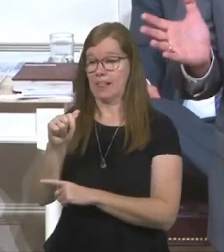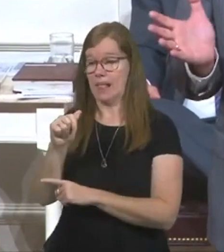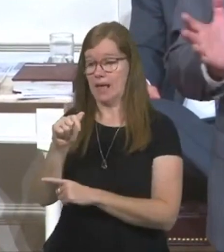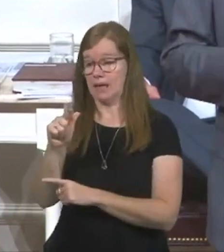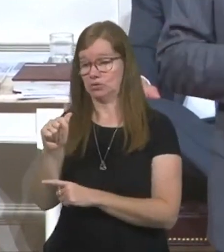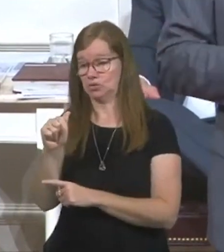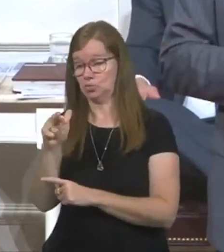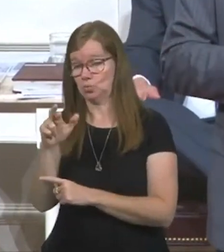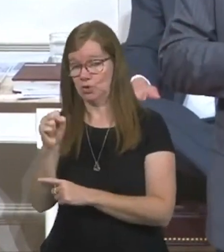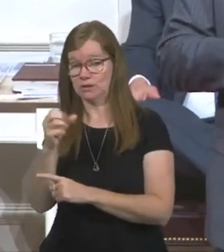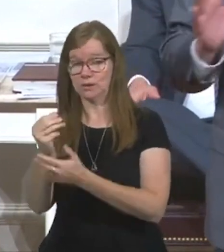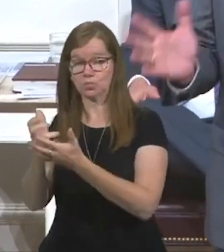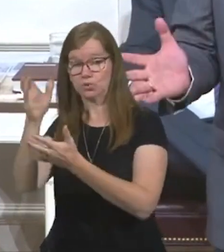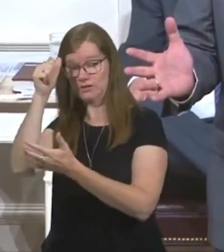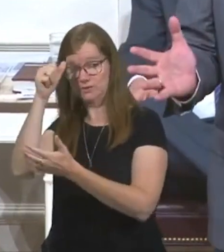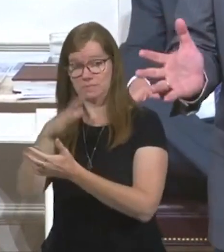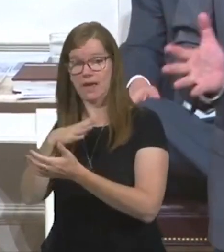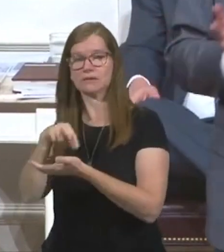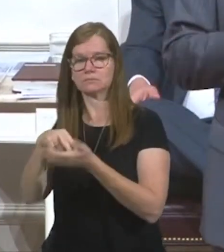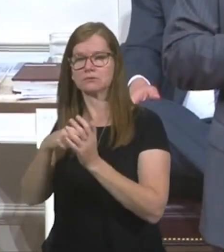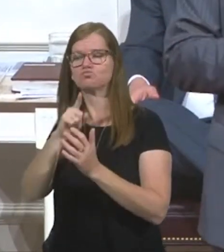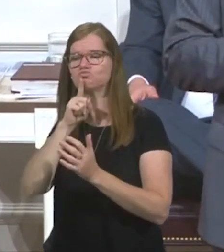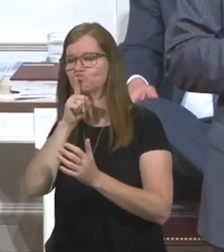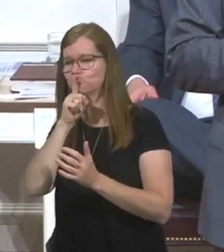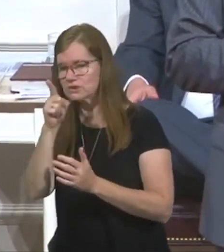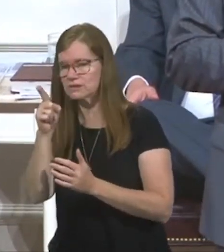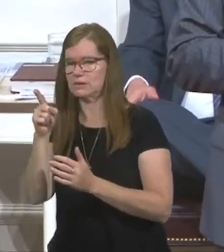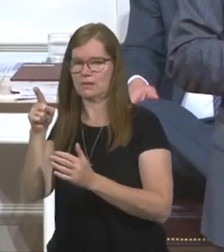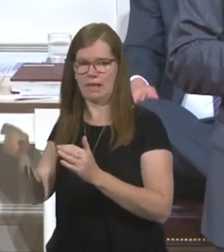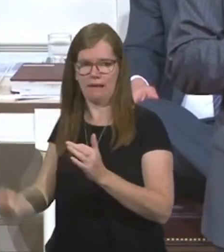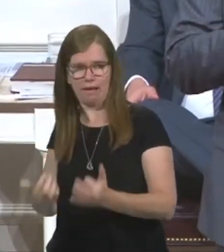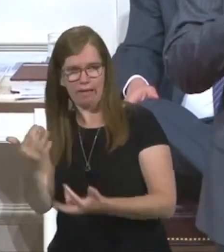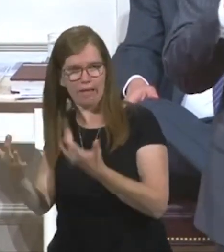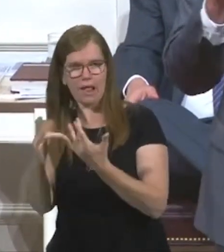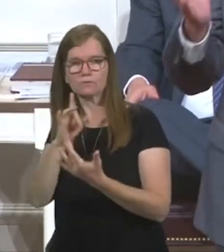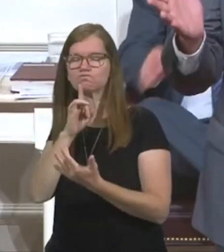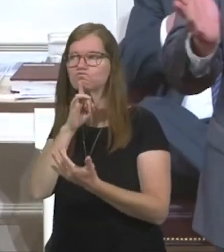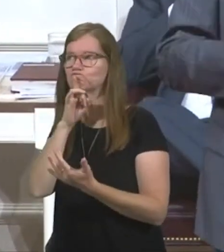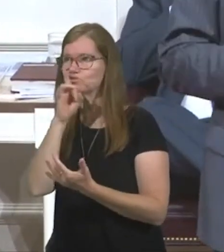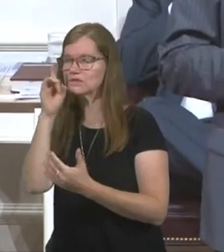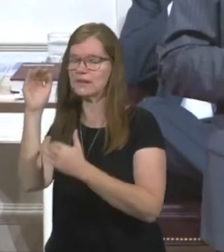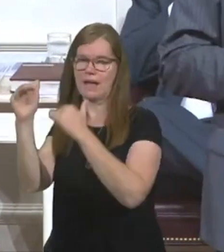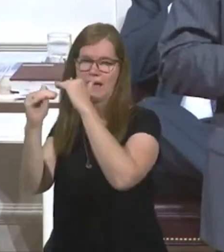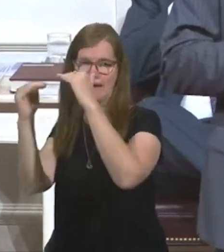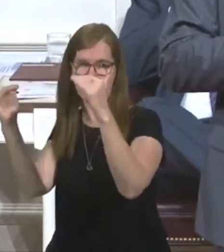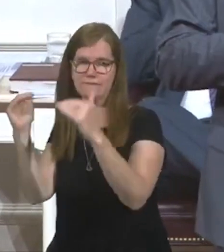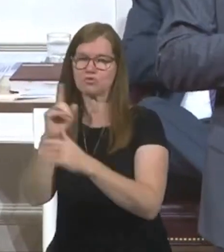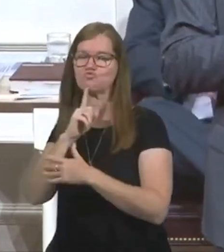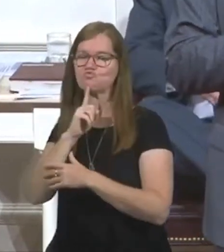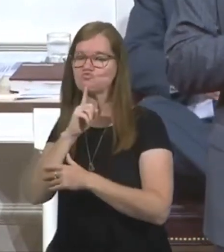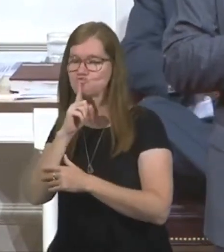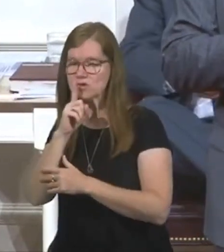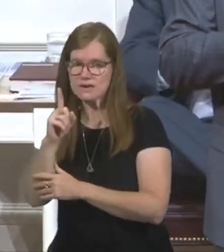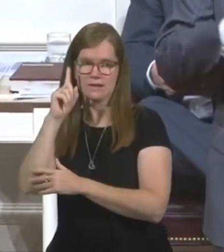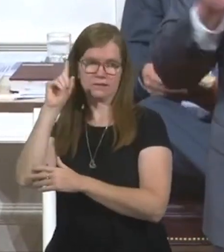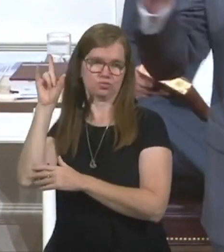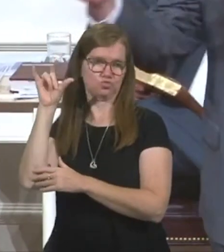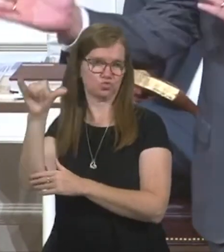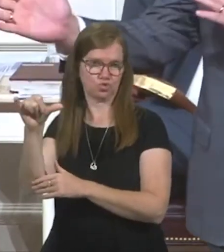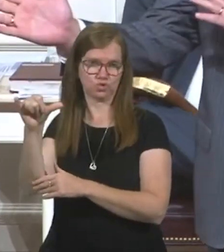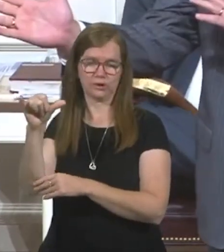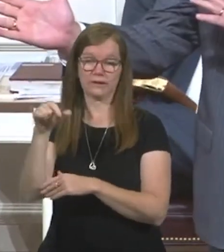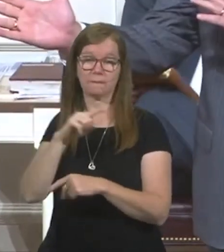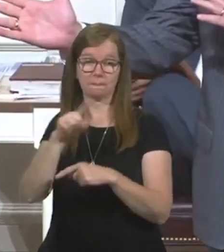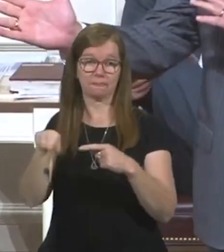give a name. He's talking about a real hell and a real heaven. He's talking about a real eternity that you can't,